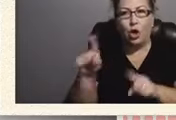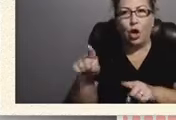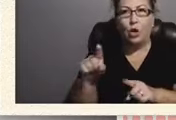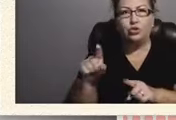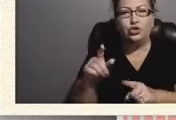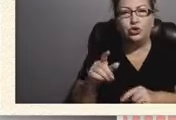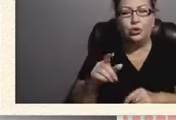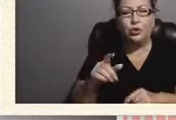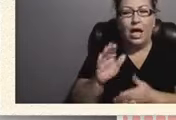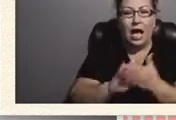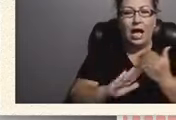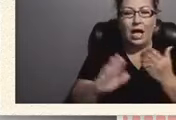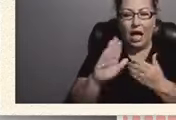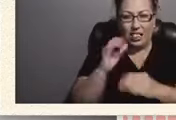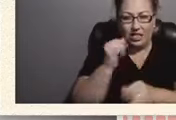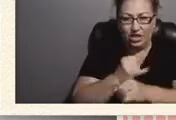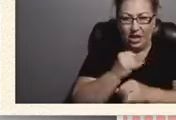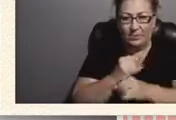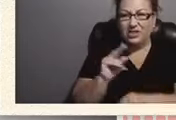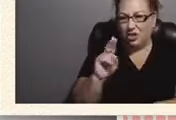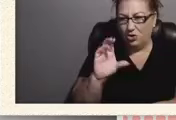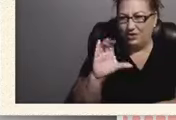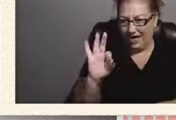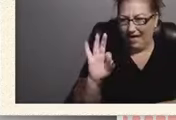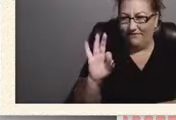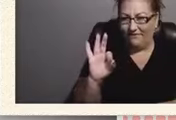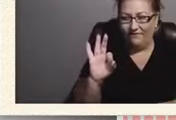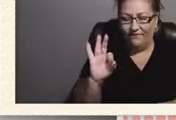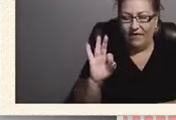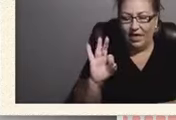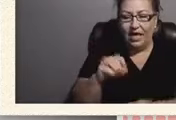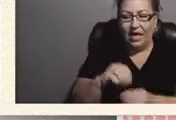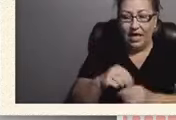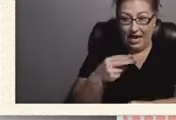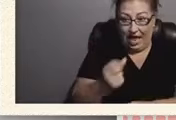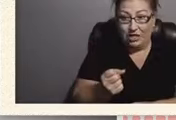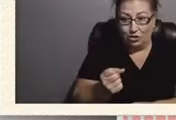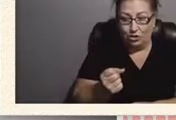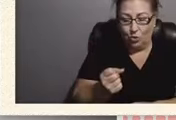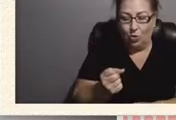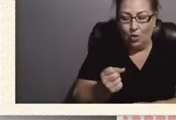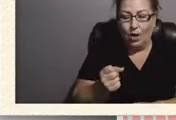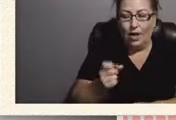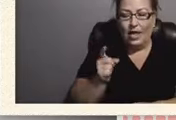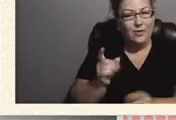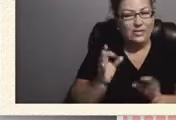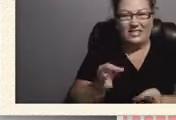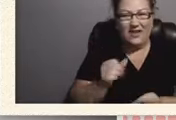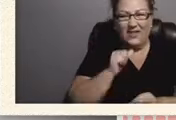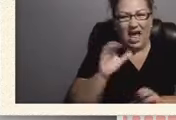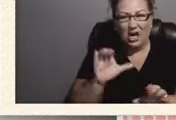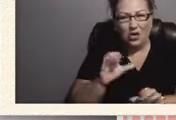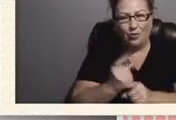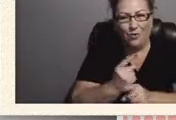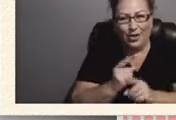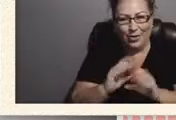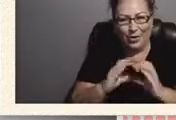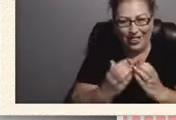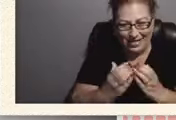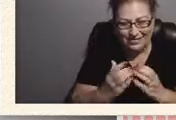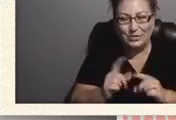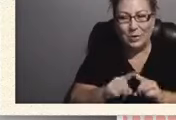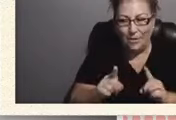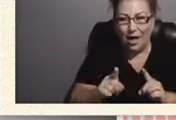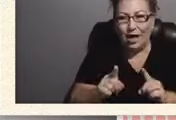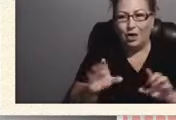college campus, UCF campus in high school. He was definitely not doing regular classes, but we're doing a